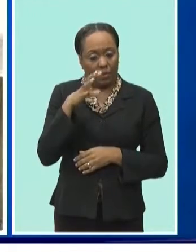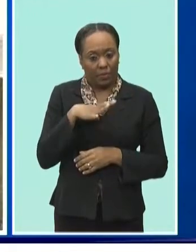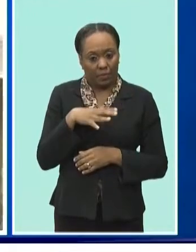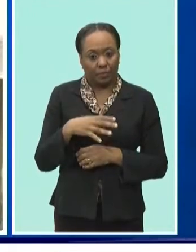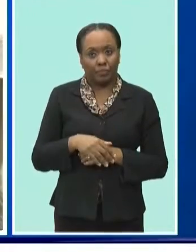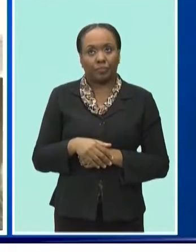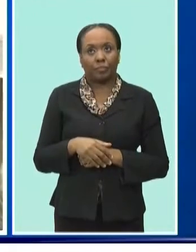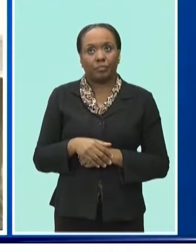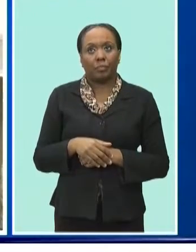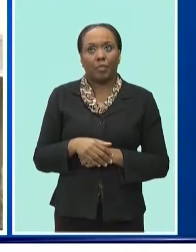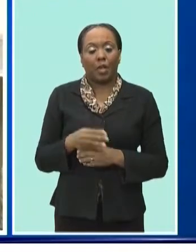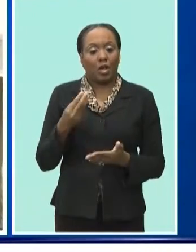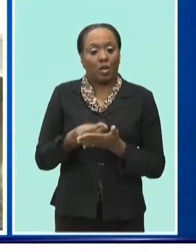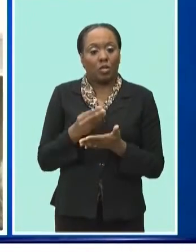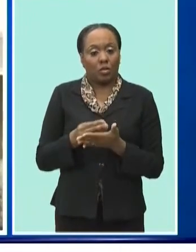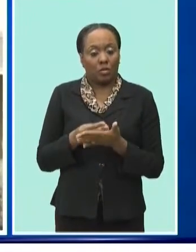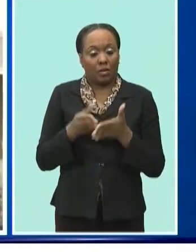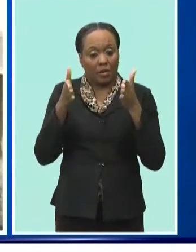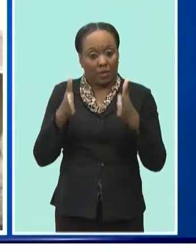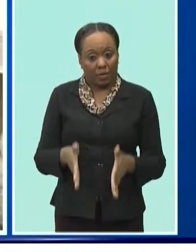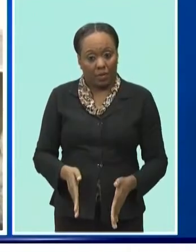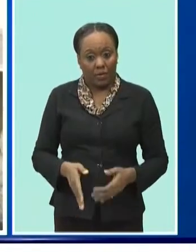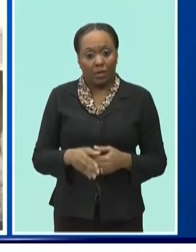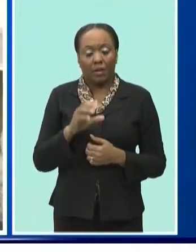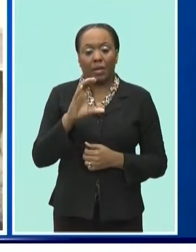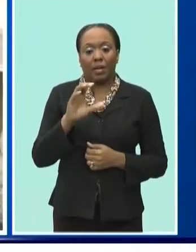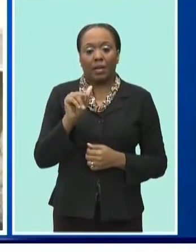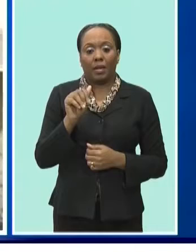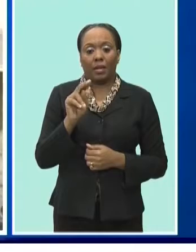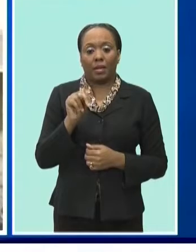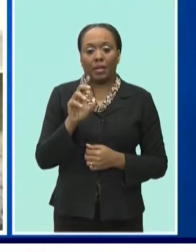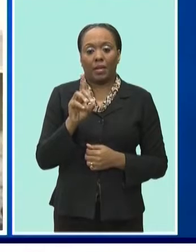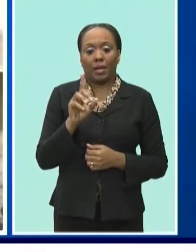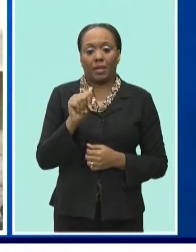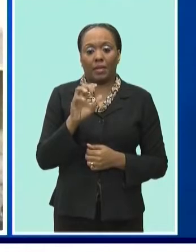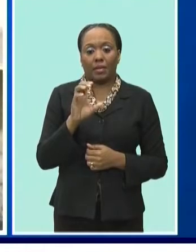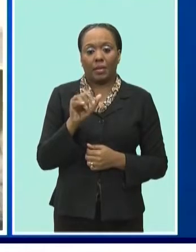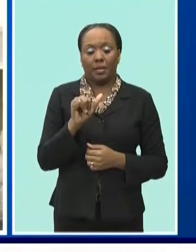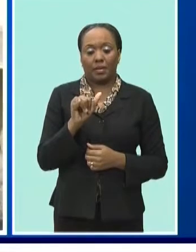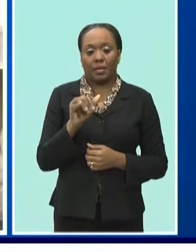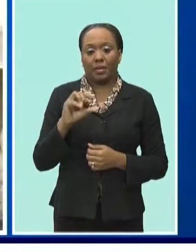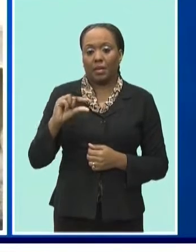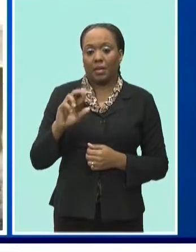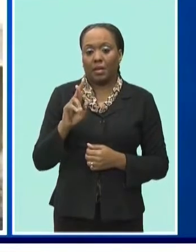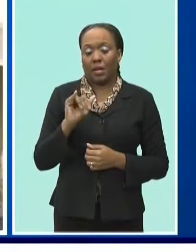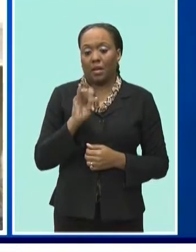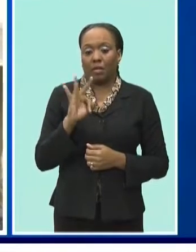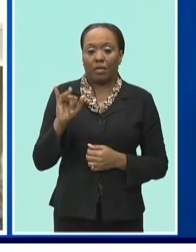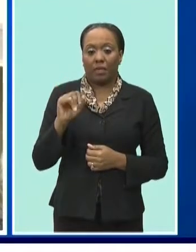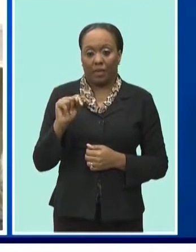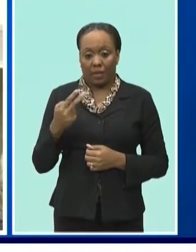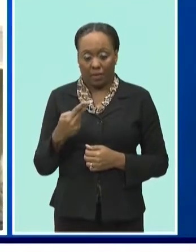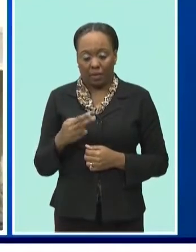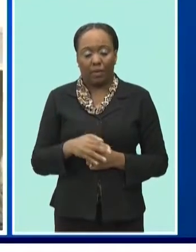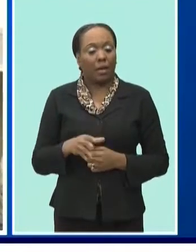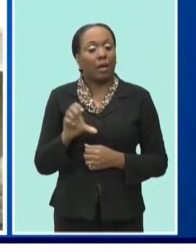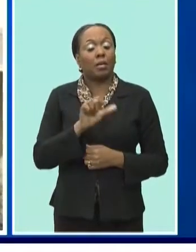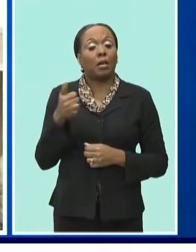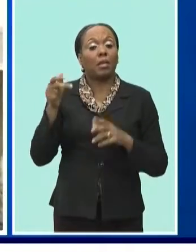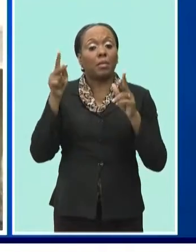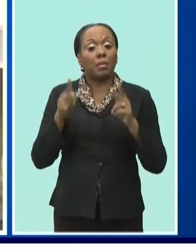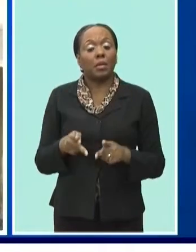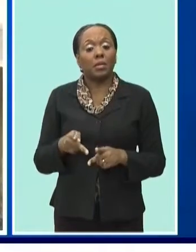For children, we have the incumbent, Candacy Griffith. She's being challenged by a former member of the executive as well,